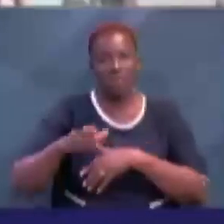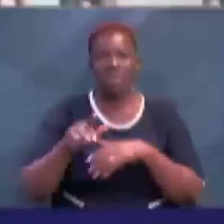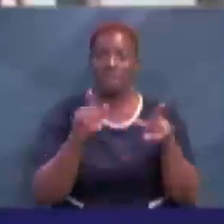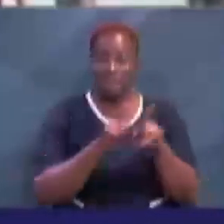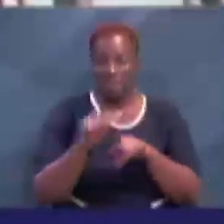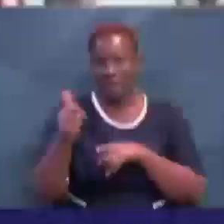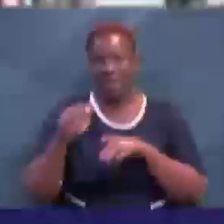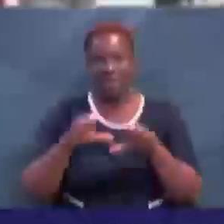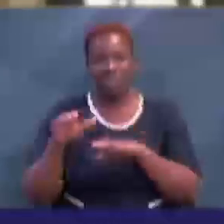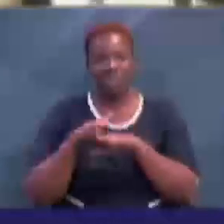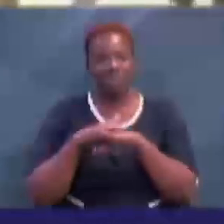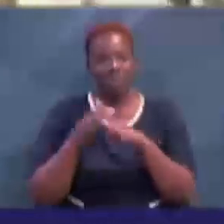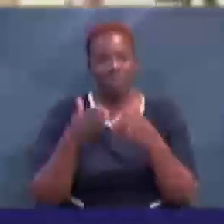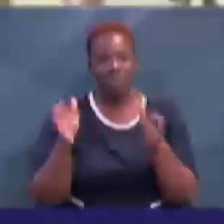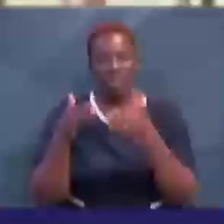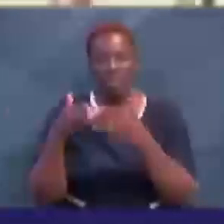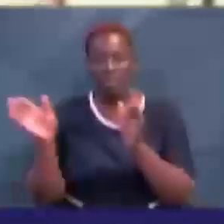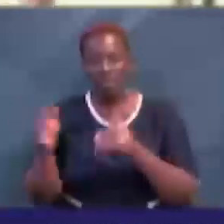markets slowly open up.